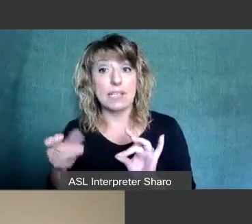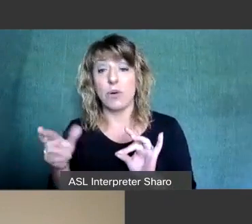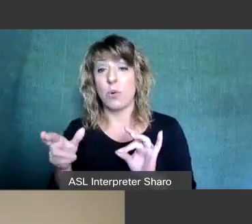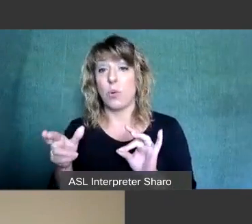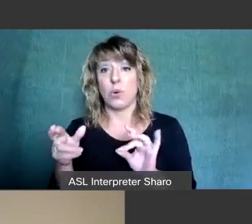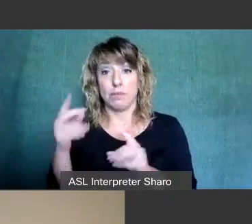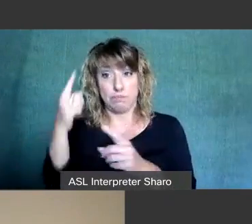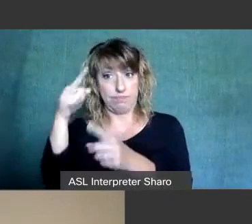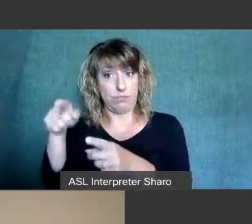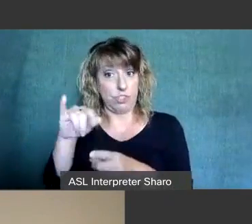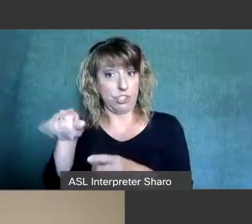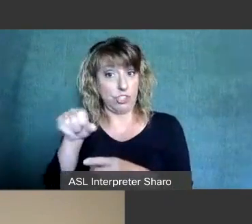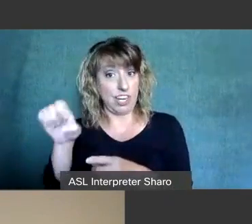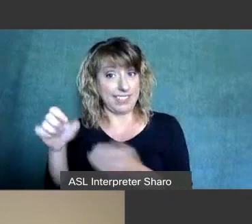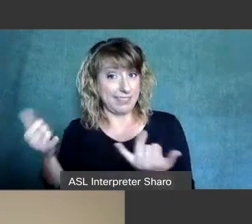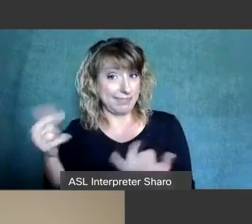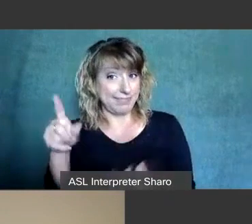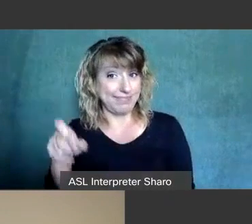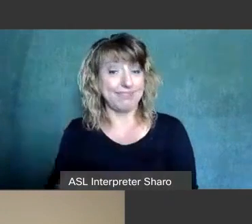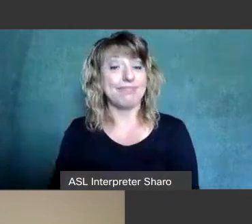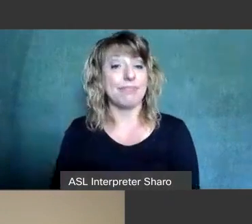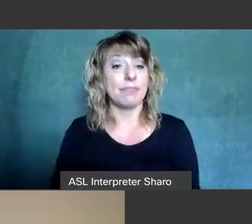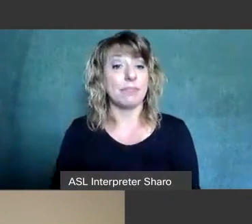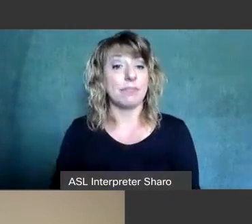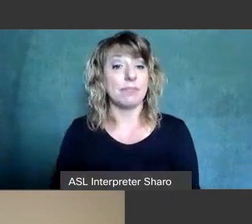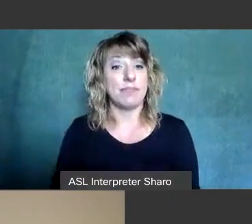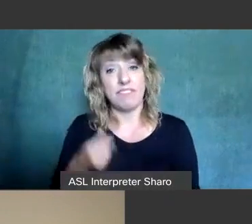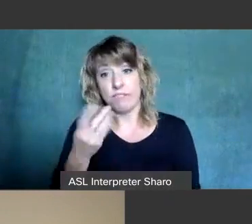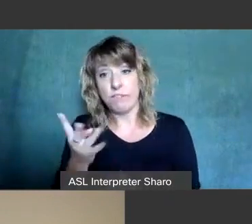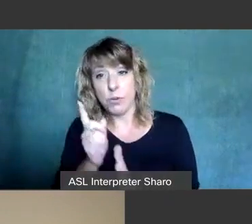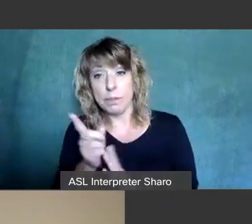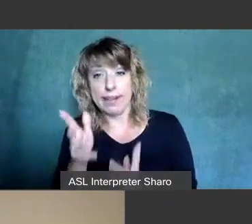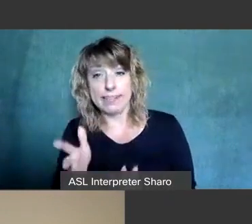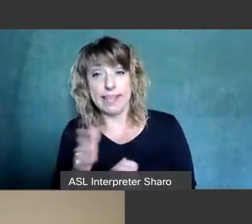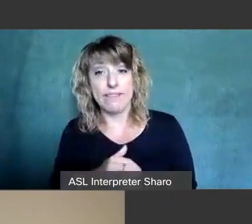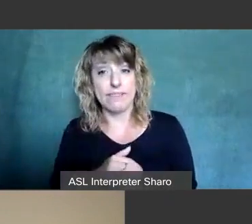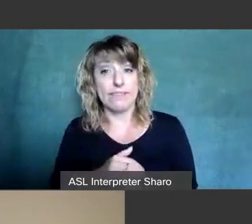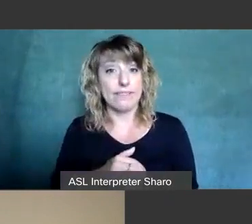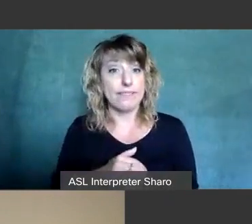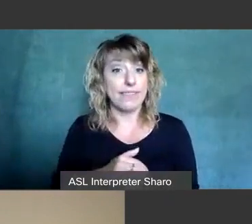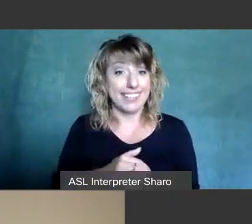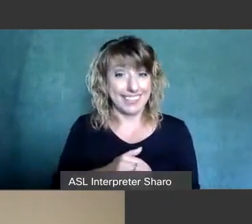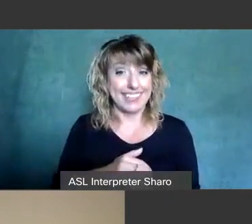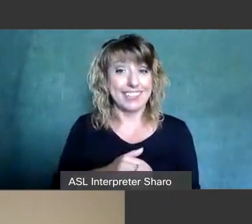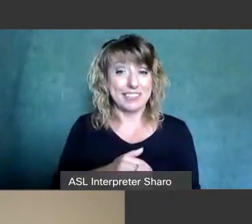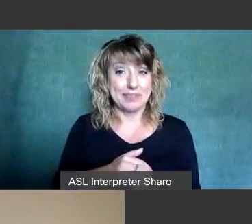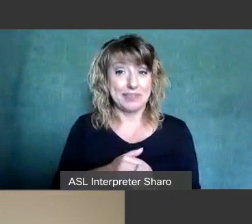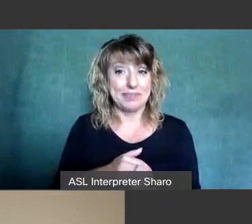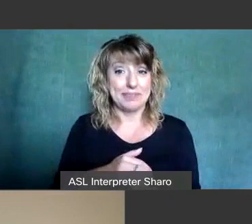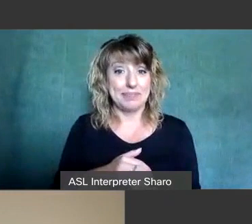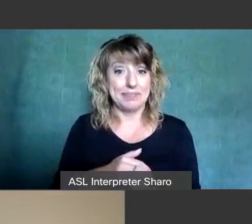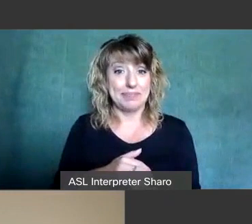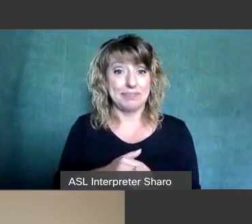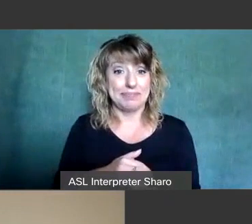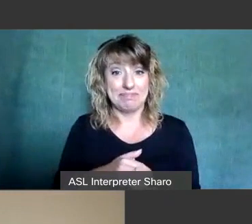at this point we have a few minutes left in the presentation so if